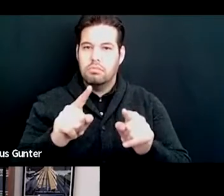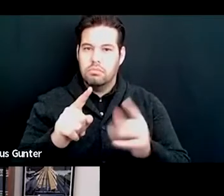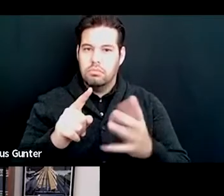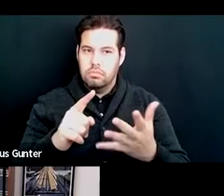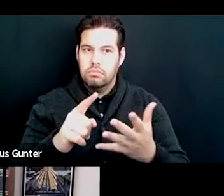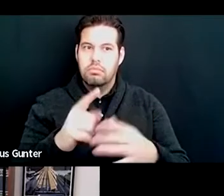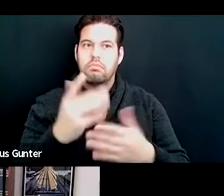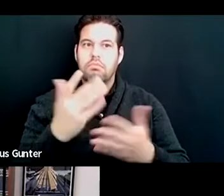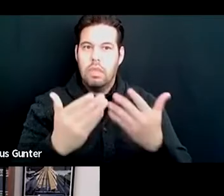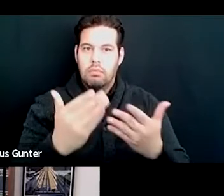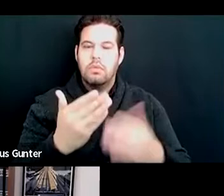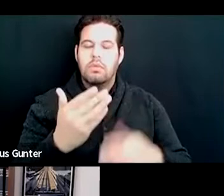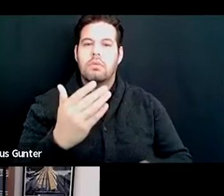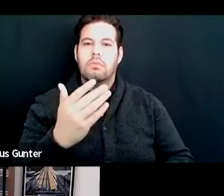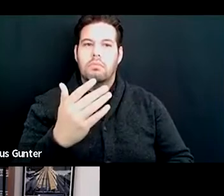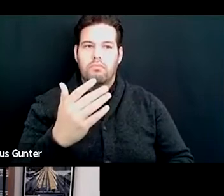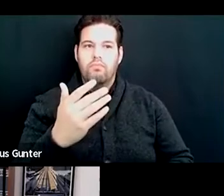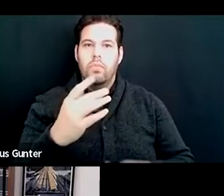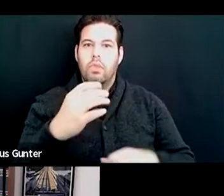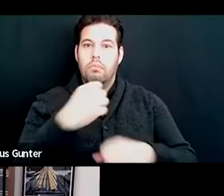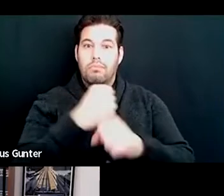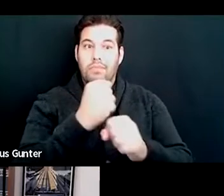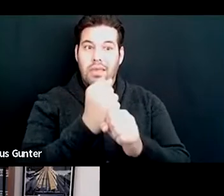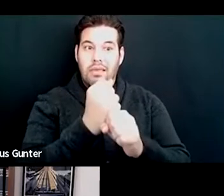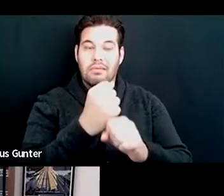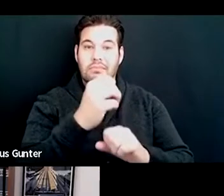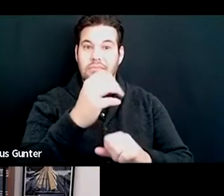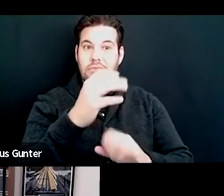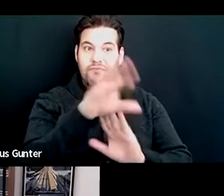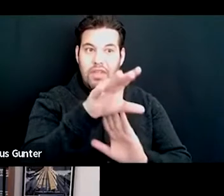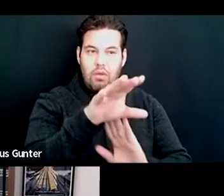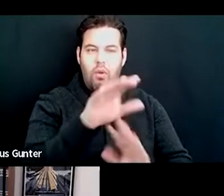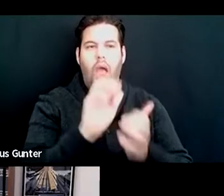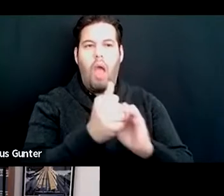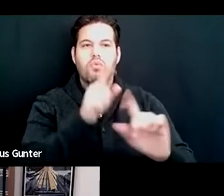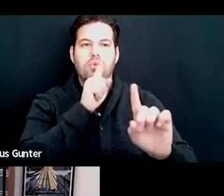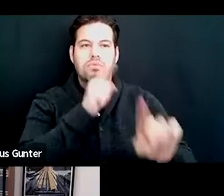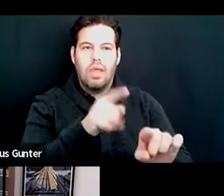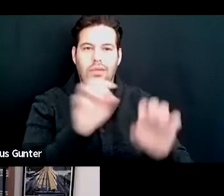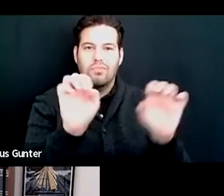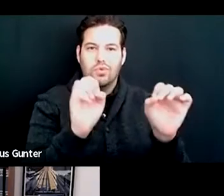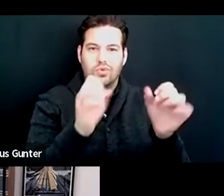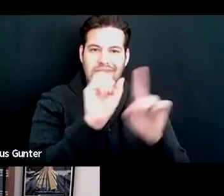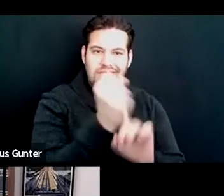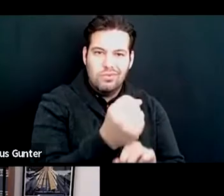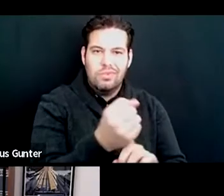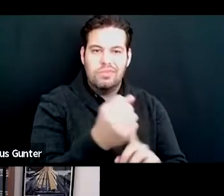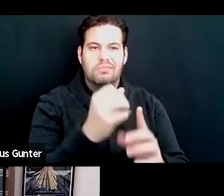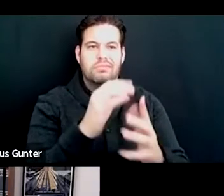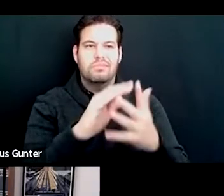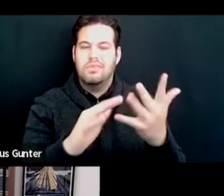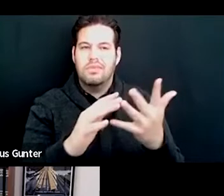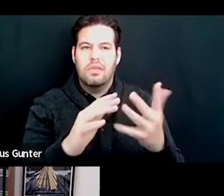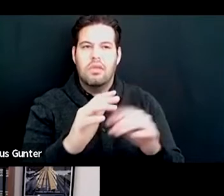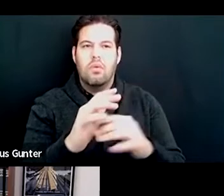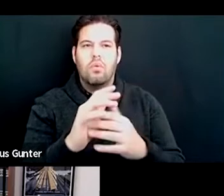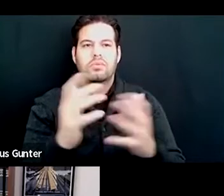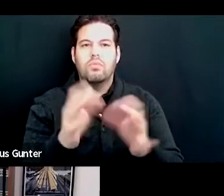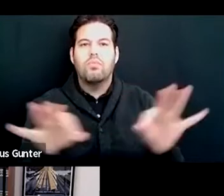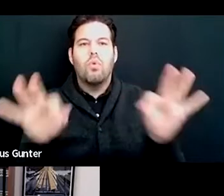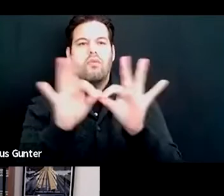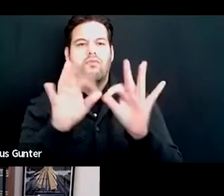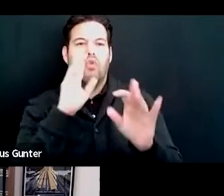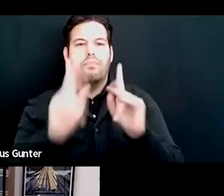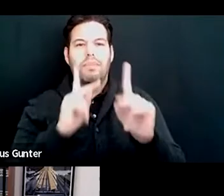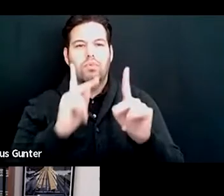videos about how to respond in an emergency situation. So, you know, something that is important for people to understand about a